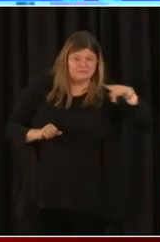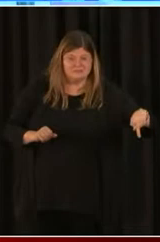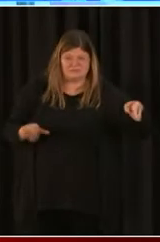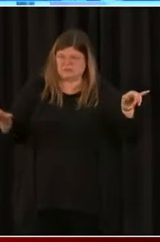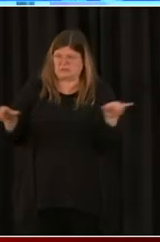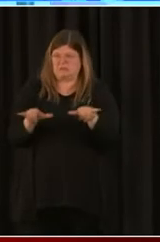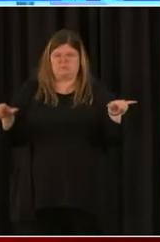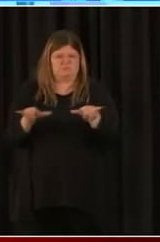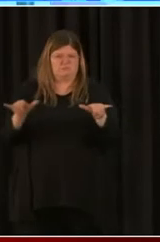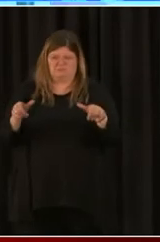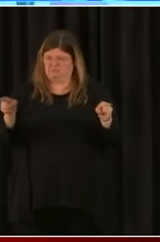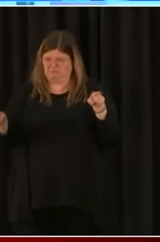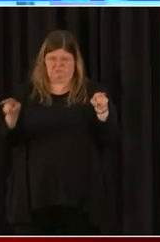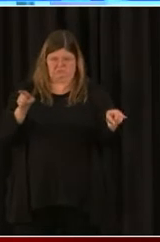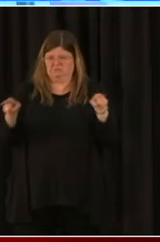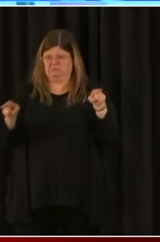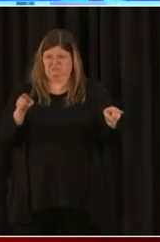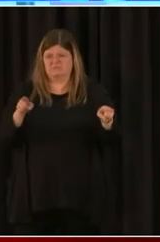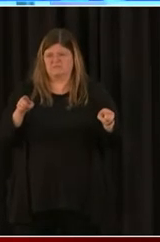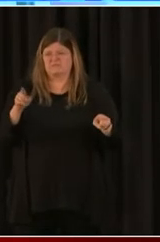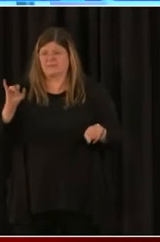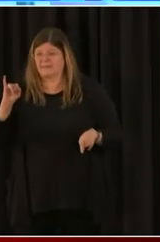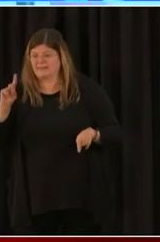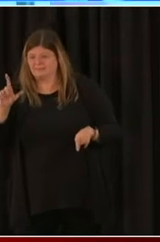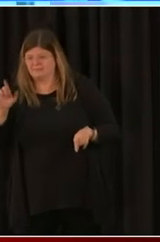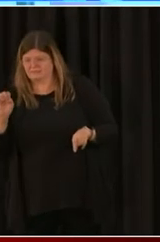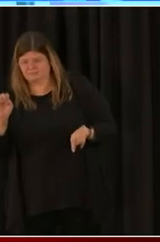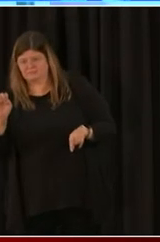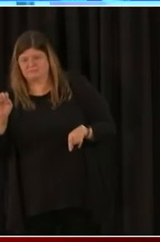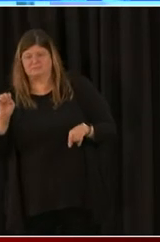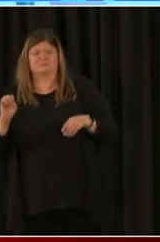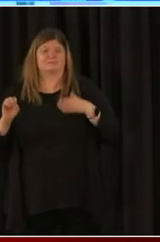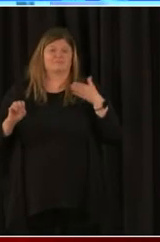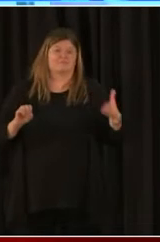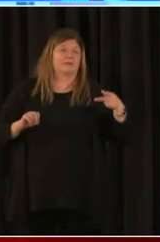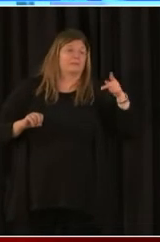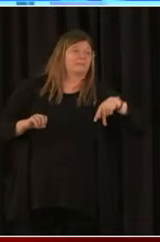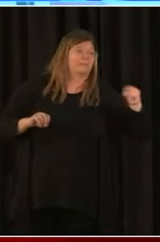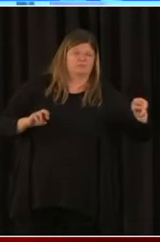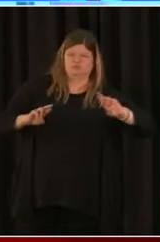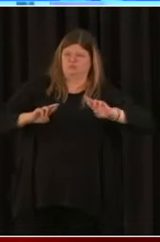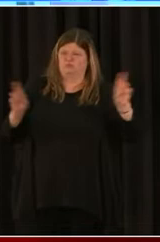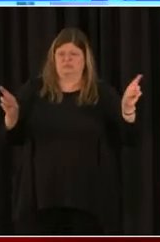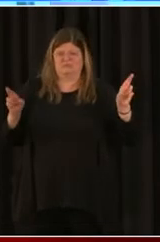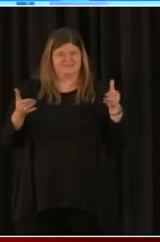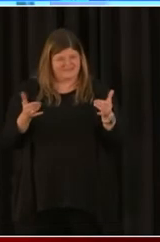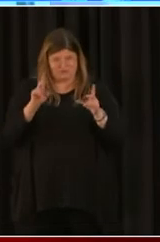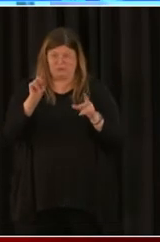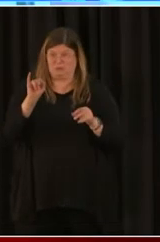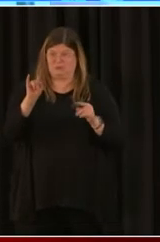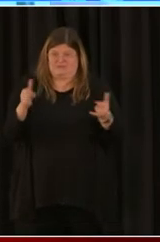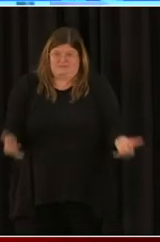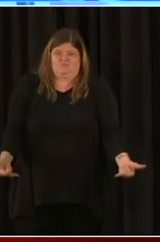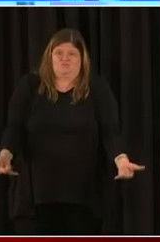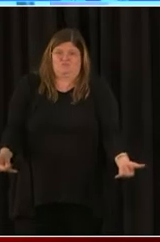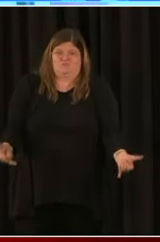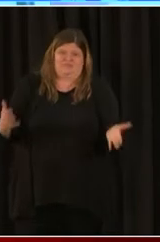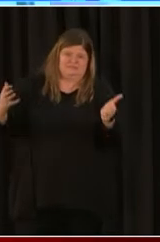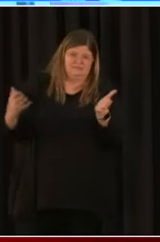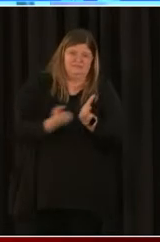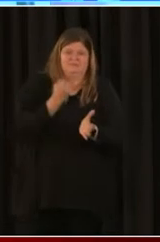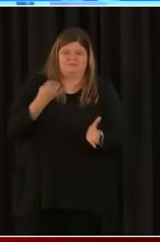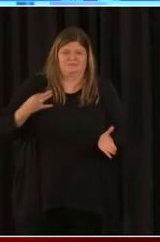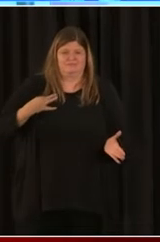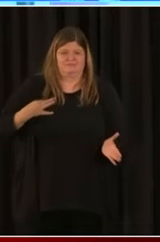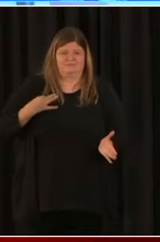okay? But right now, right here today, you can apply for the EIDL loan up to $2 million